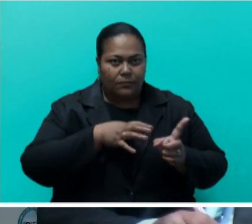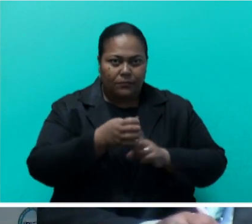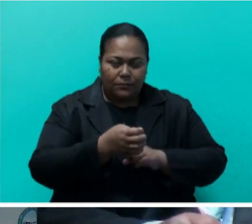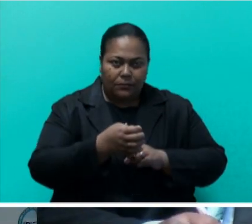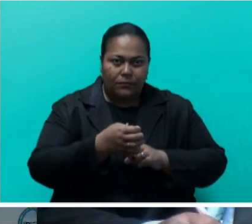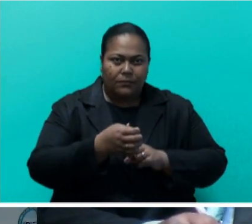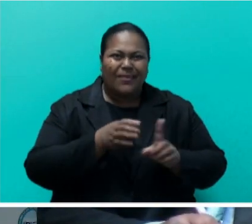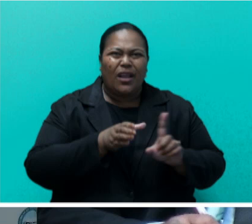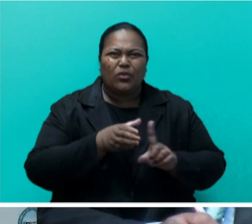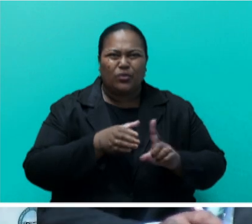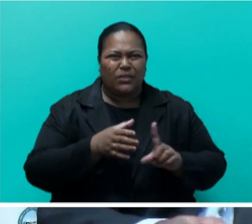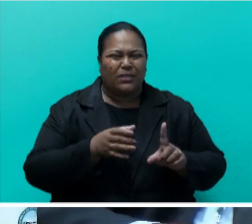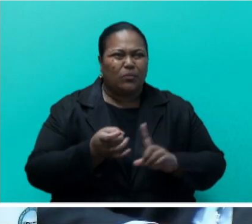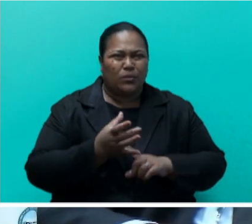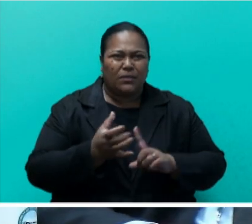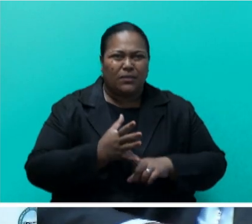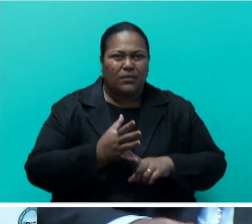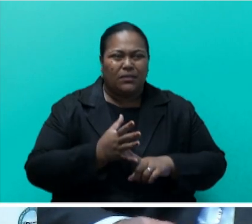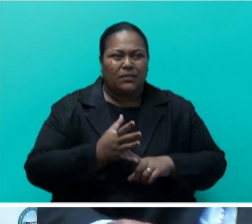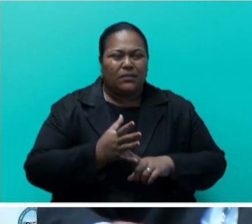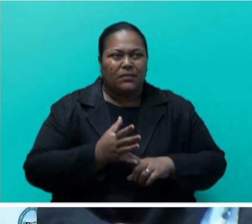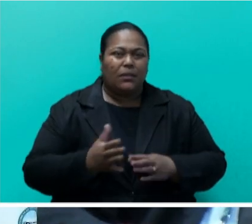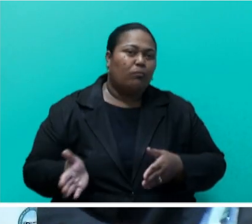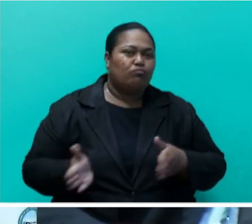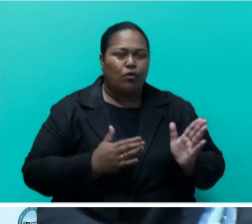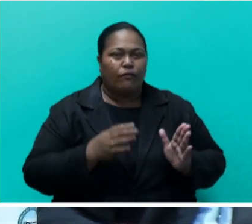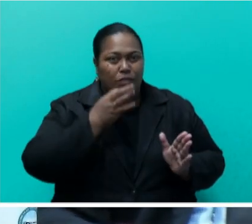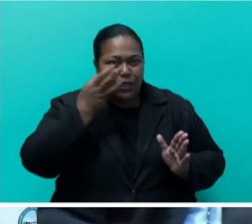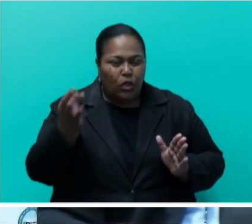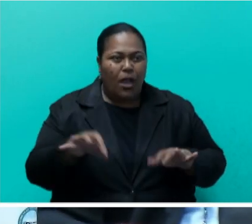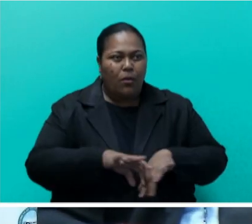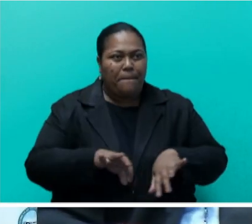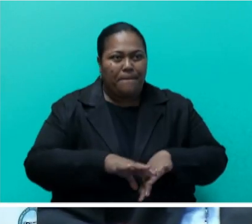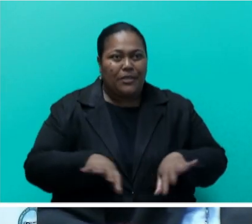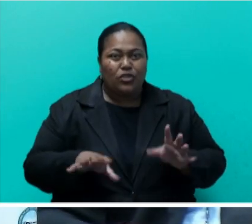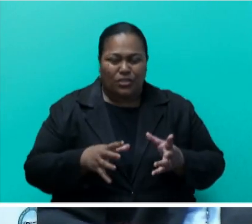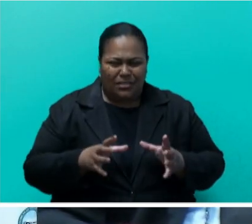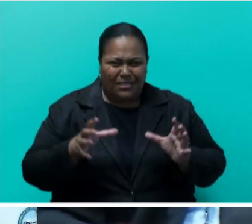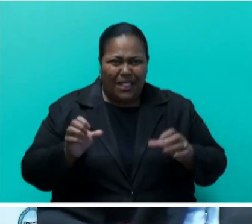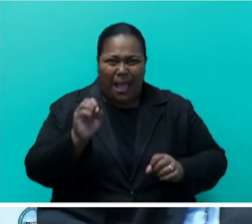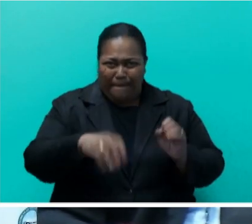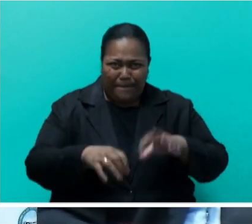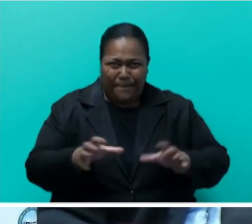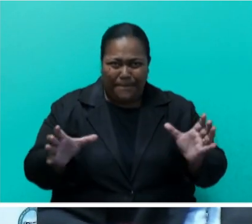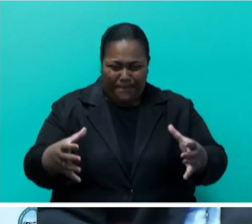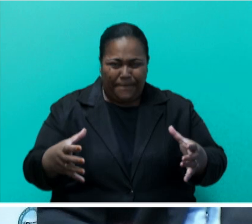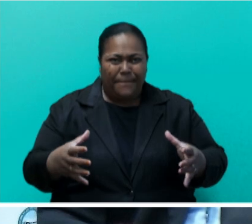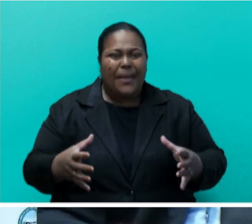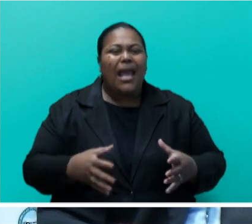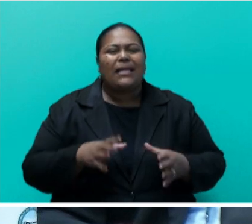significance. The relocation of the Singataka rubbish dump and the broad agenda of sustainable waste management in Singataka town.